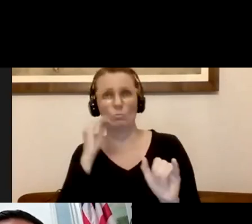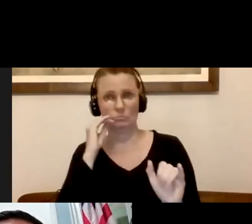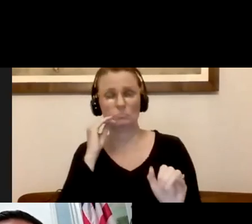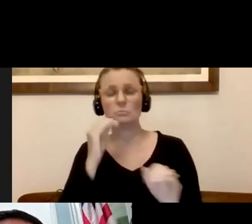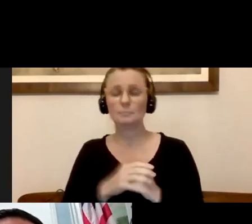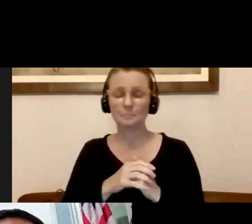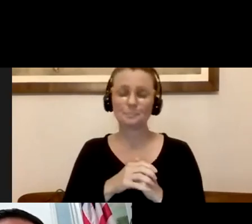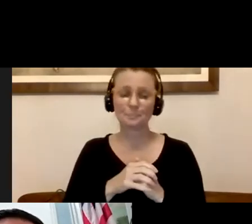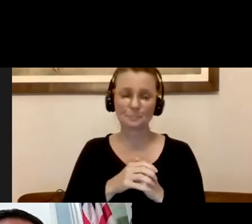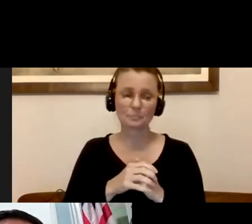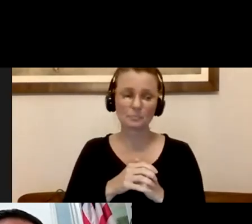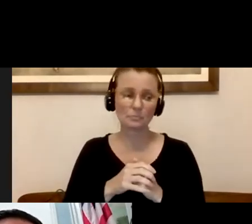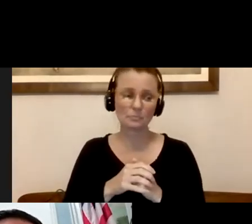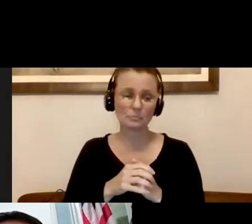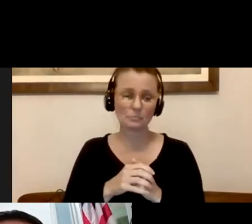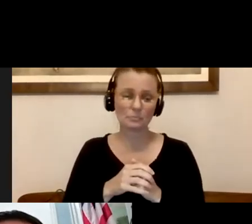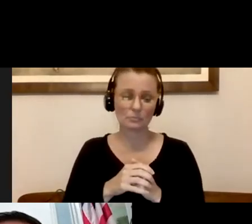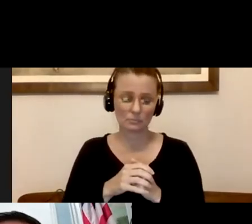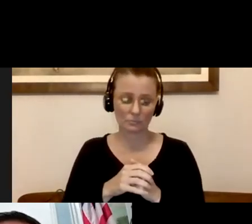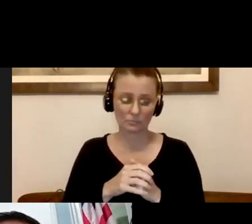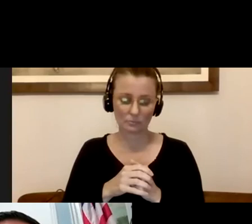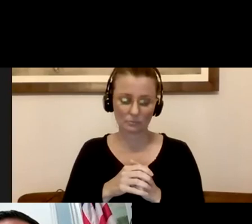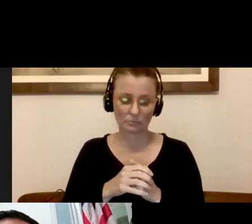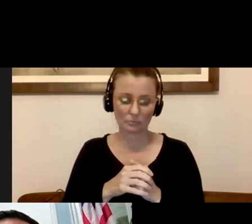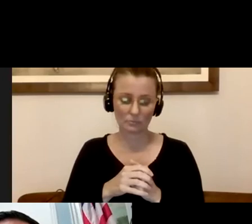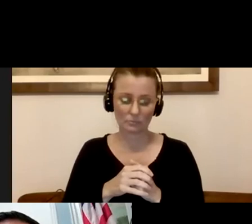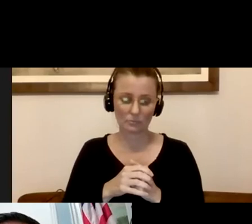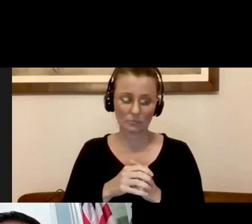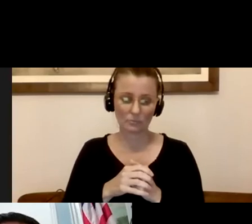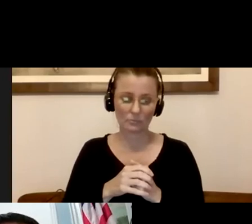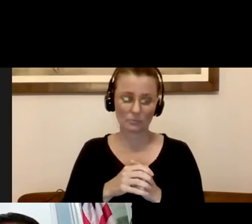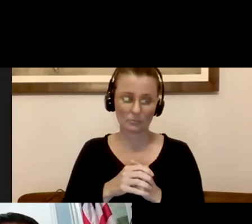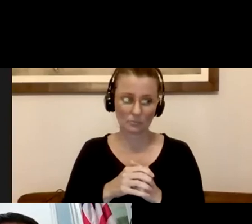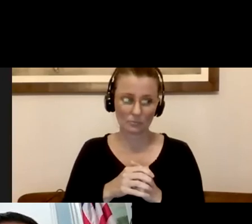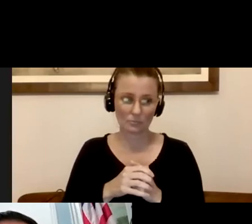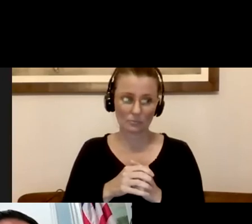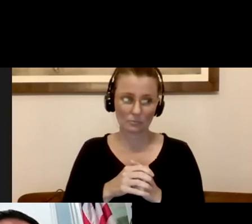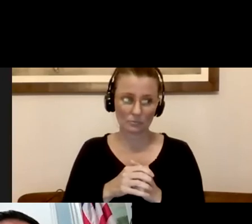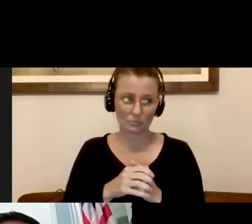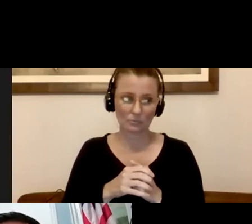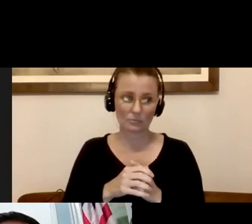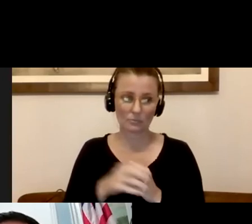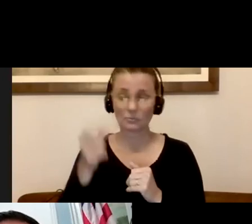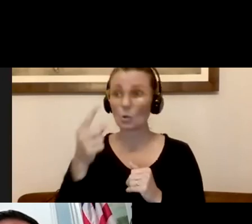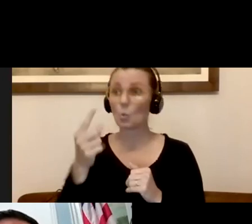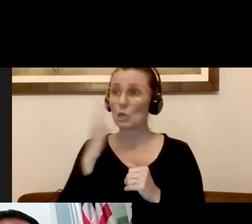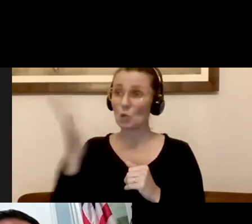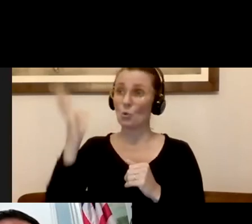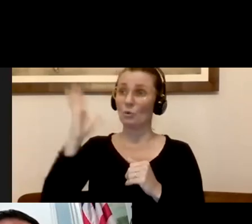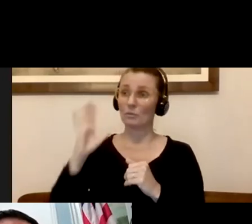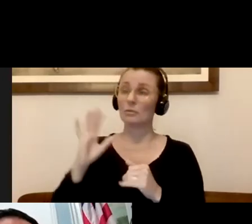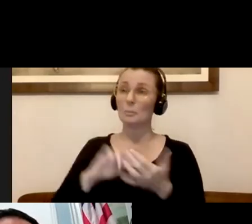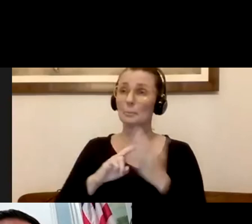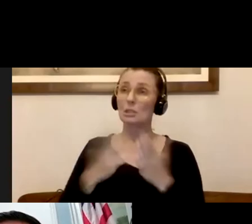event, it was at the beginning, we knew days mattered. Here, case matters. We cannot rush to